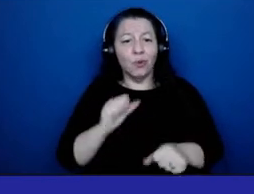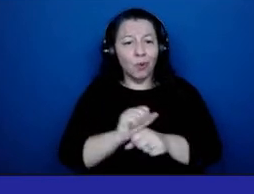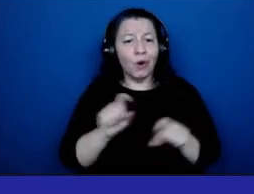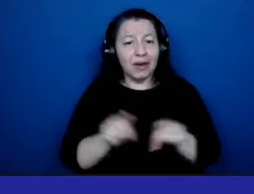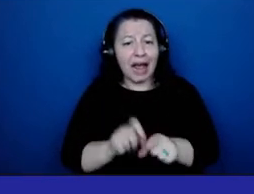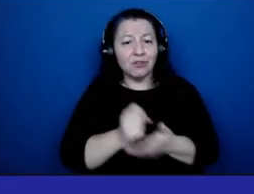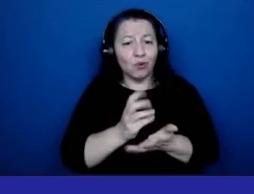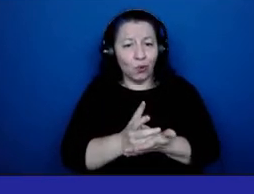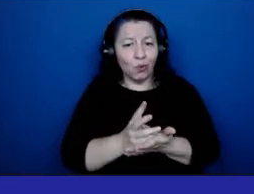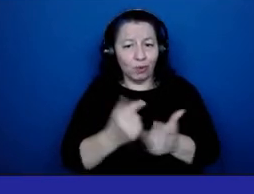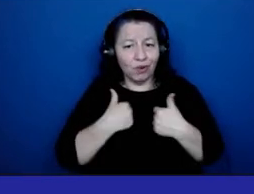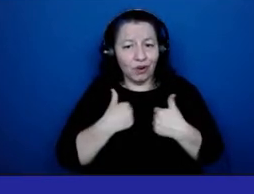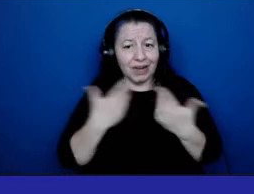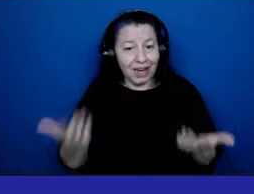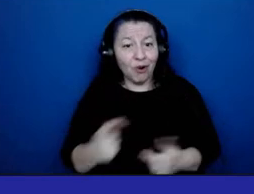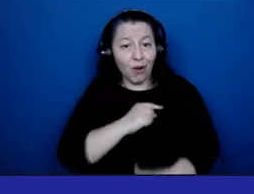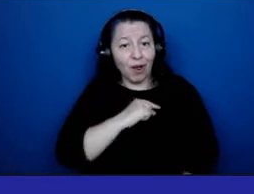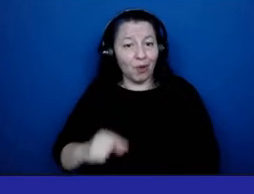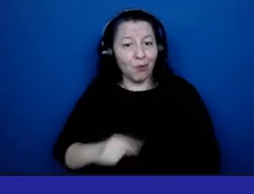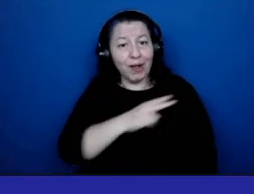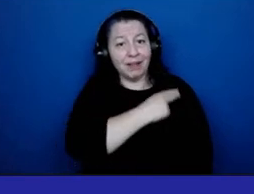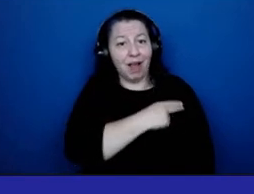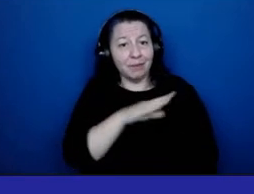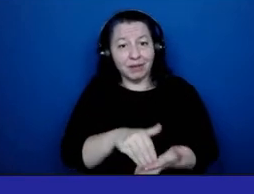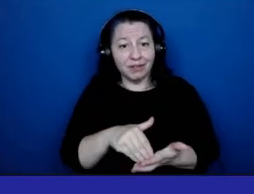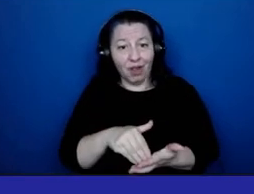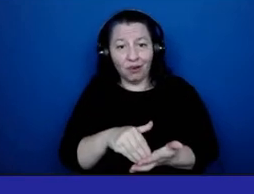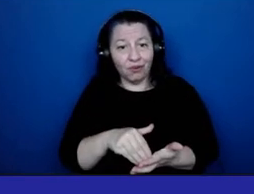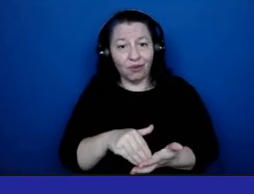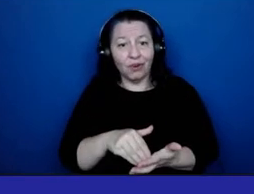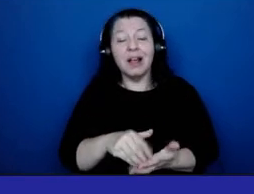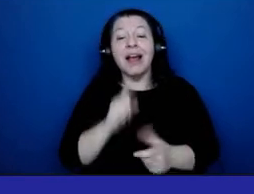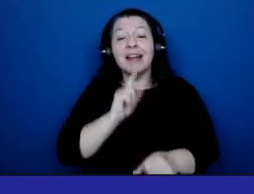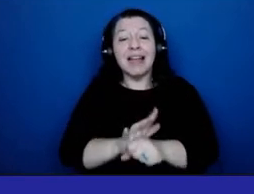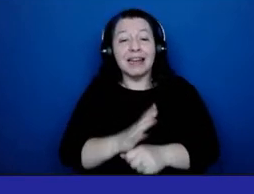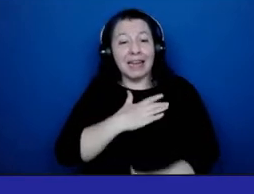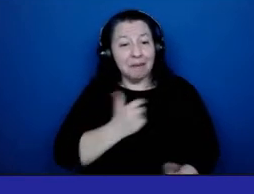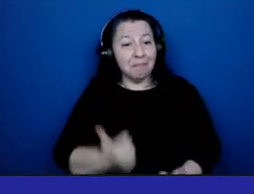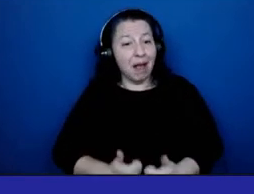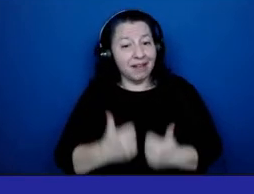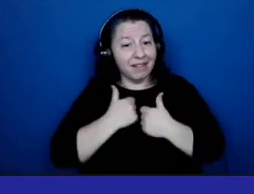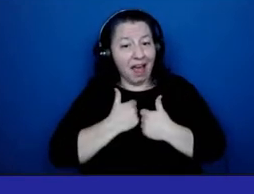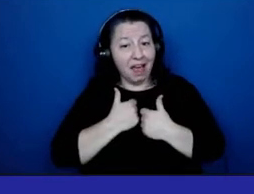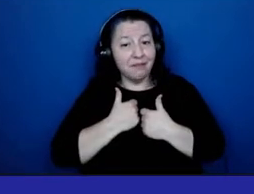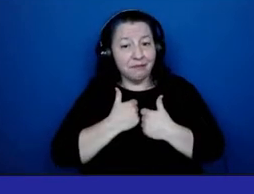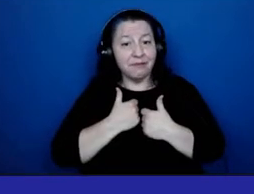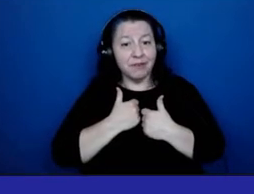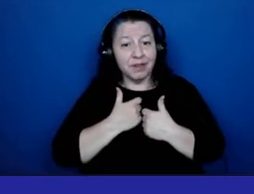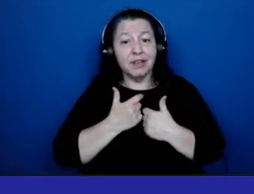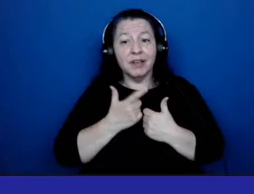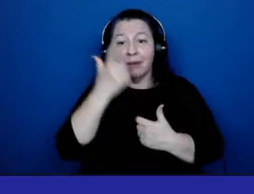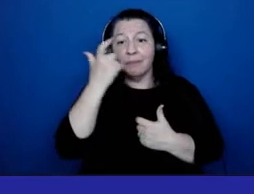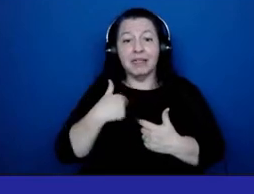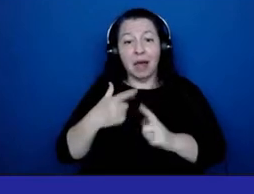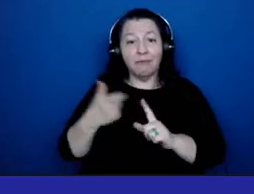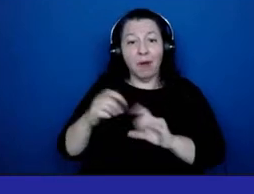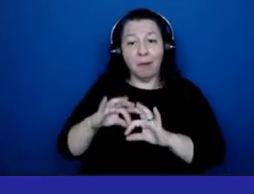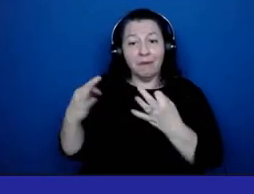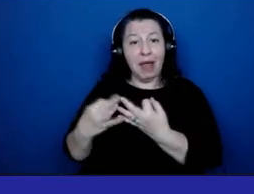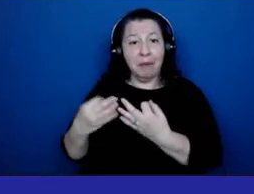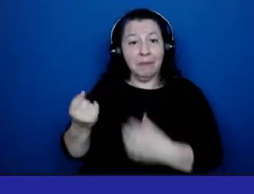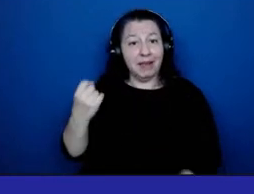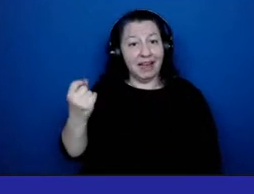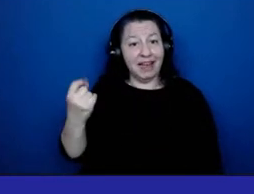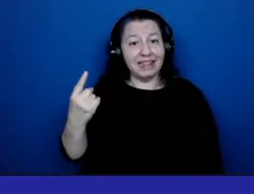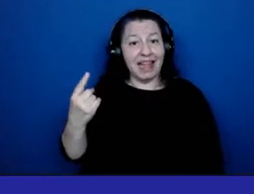here at Queens Hospital Center. I dedicated my life because I'm from a family of 11